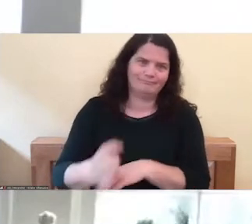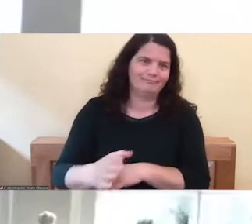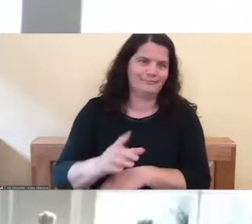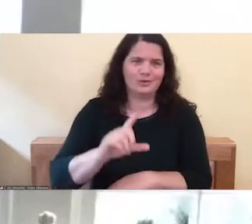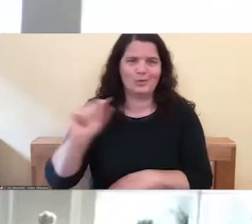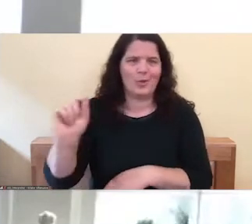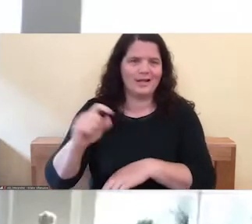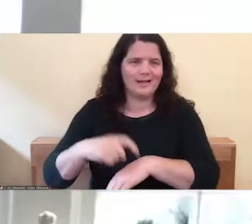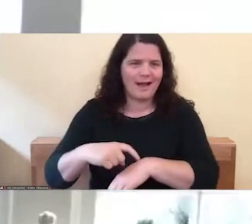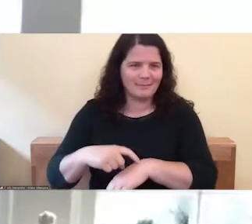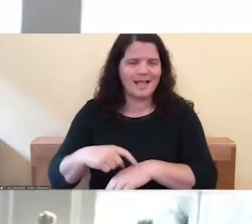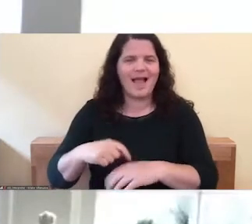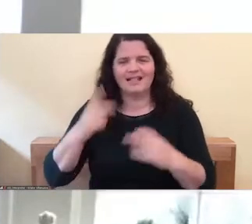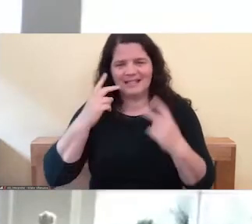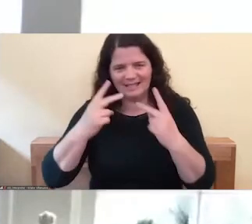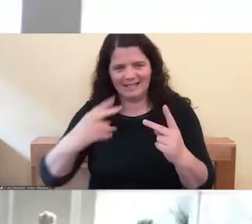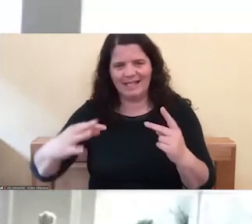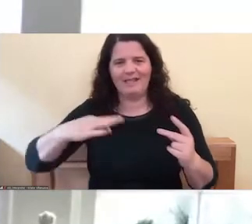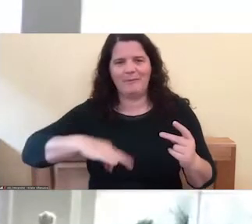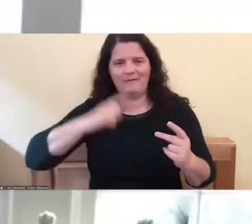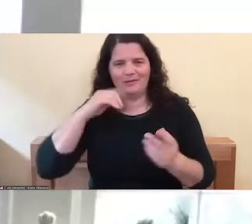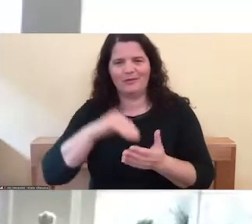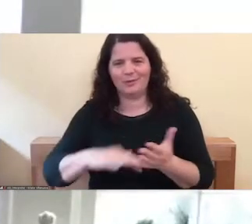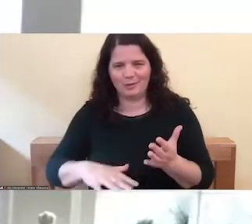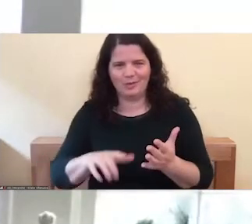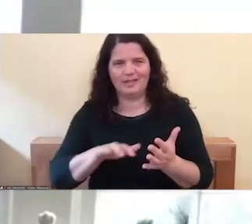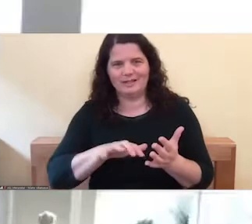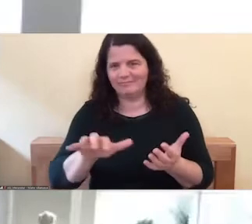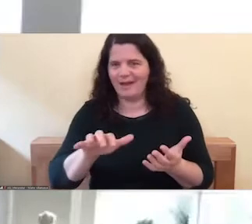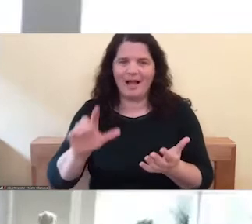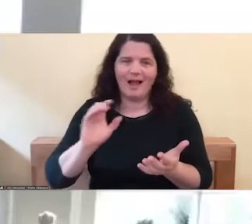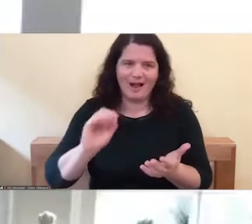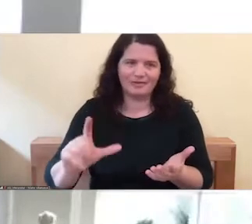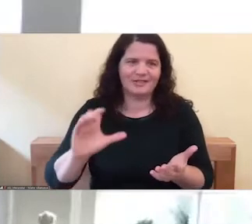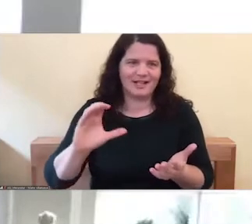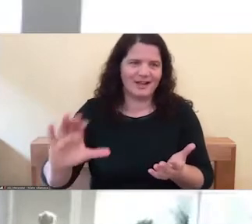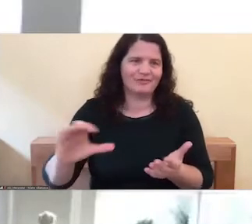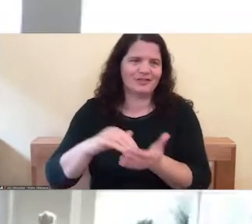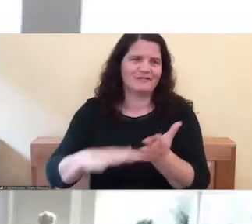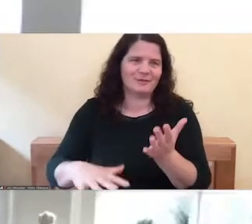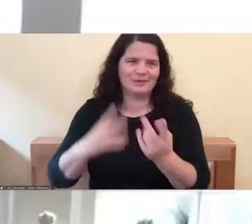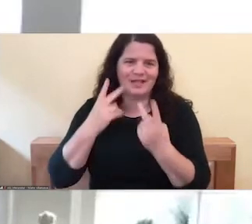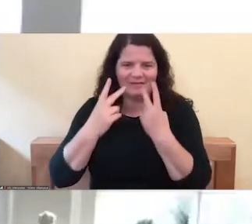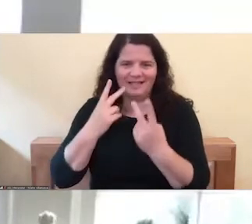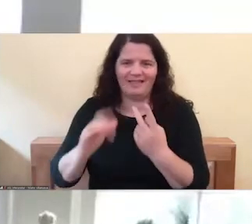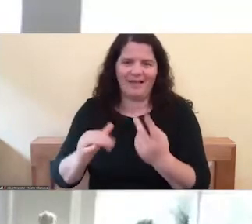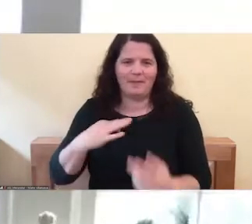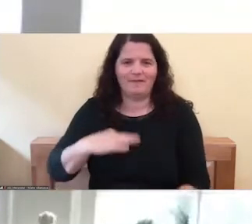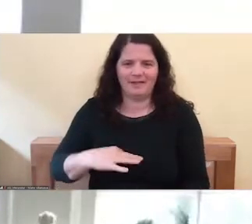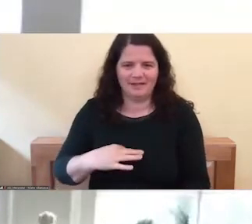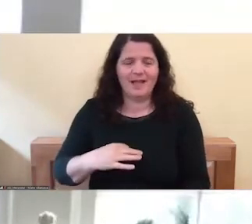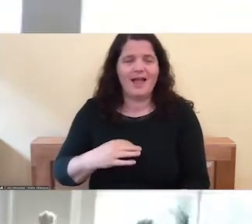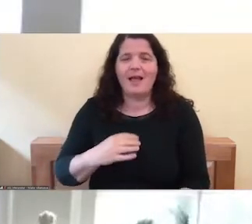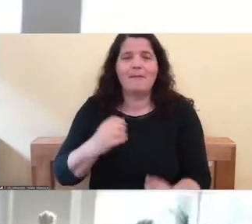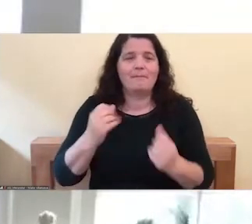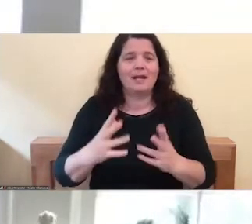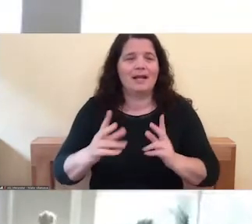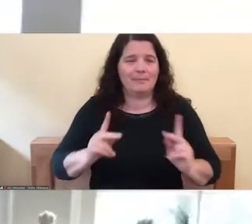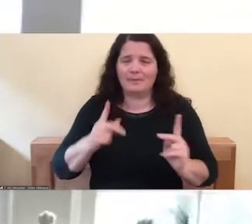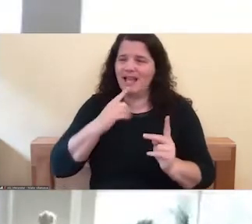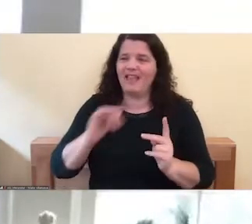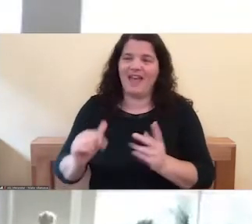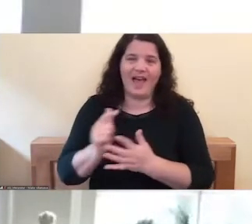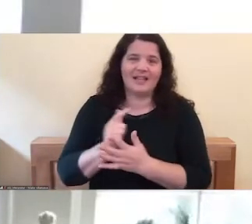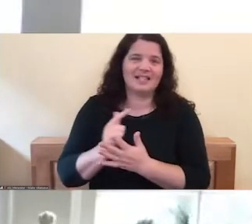hundreds of our students. So many times people tell us how the series is life-changing